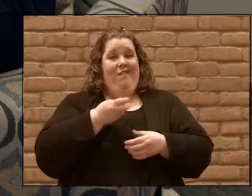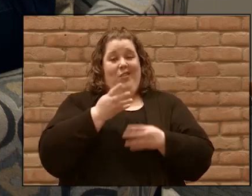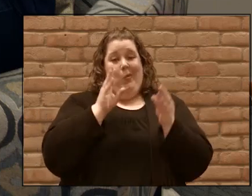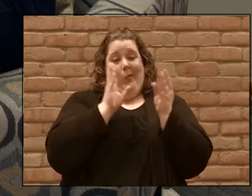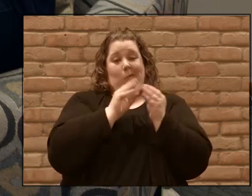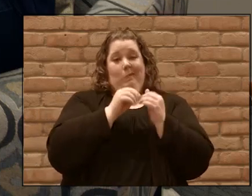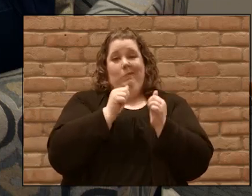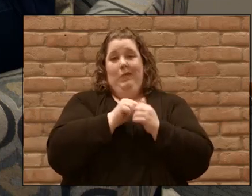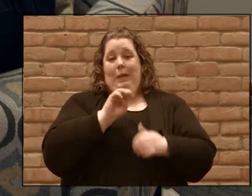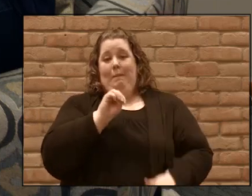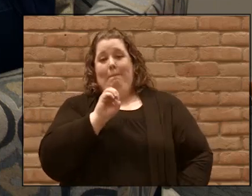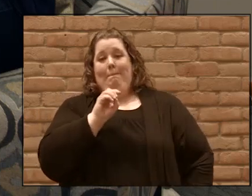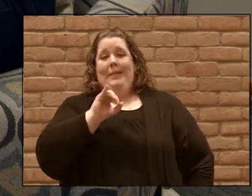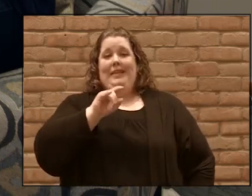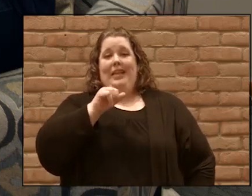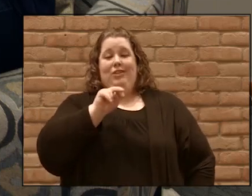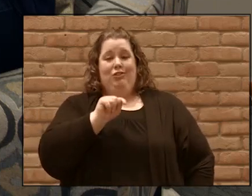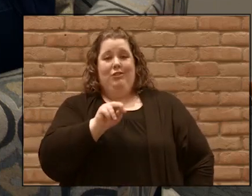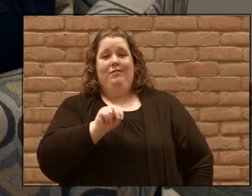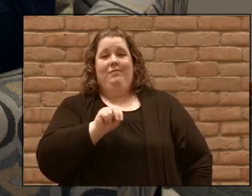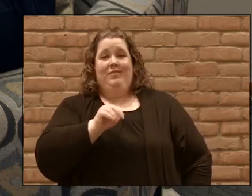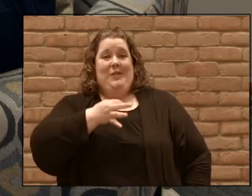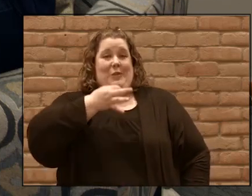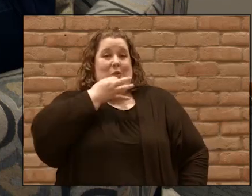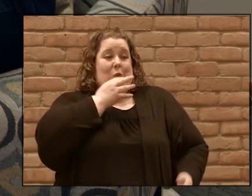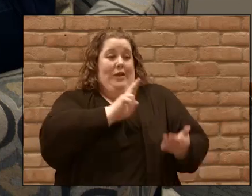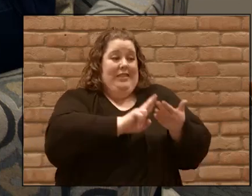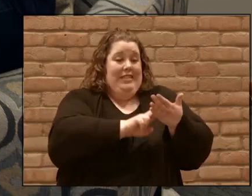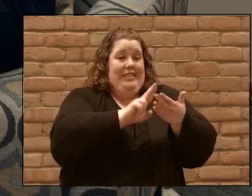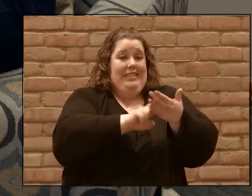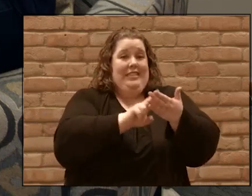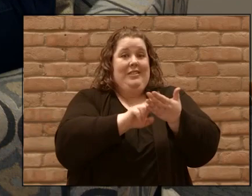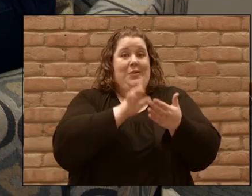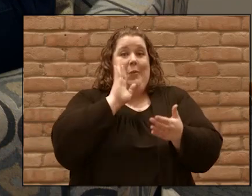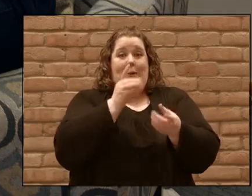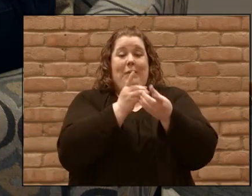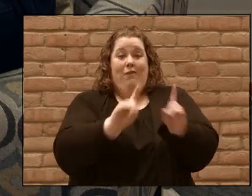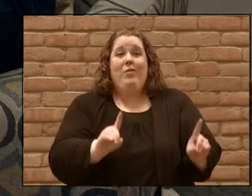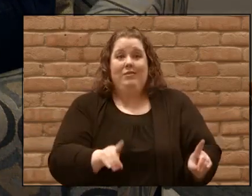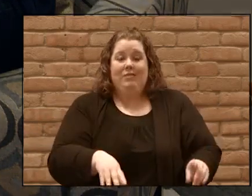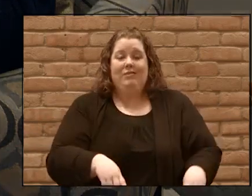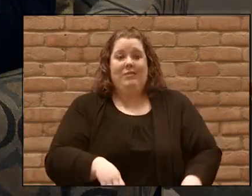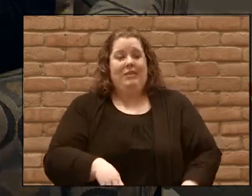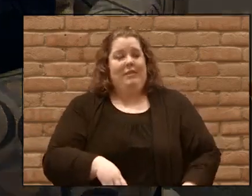a couple signatures away from being divorced it's an absolute miracle that we're together